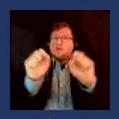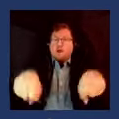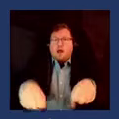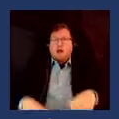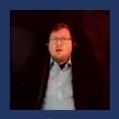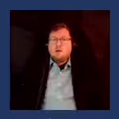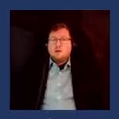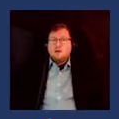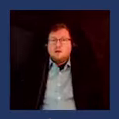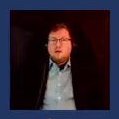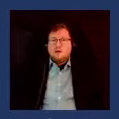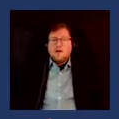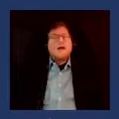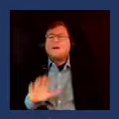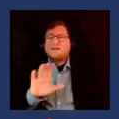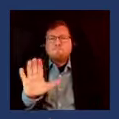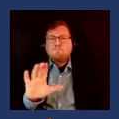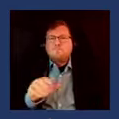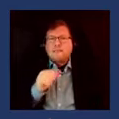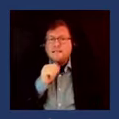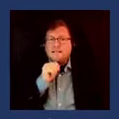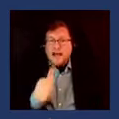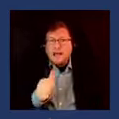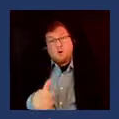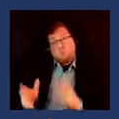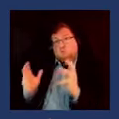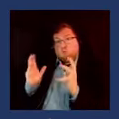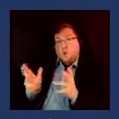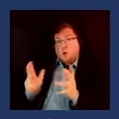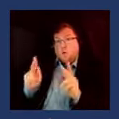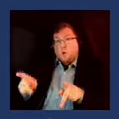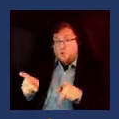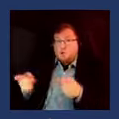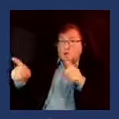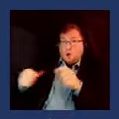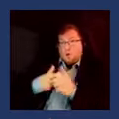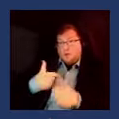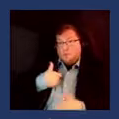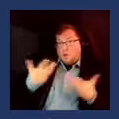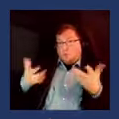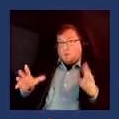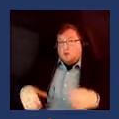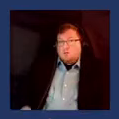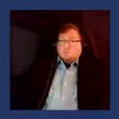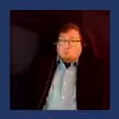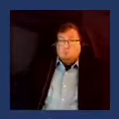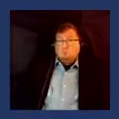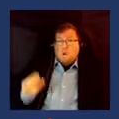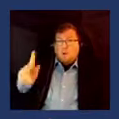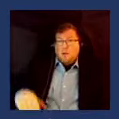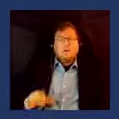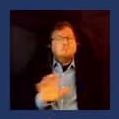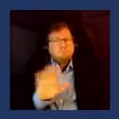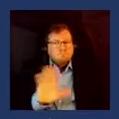not by the way just by talking to the I mean one of the reasons that Georgia